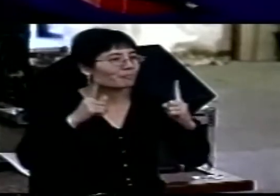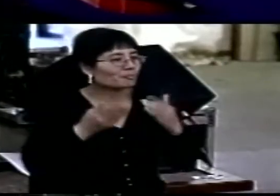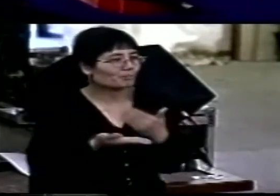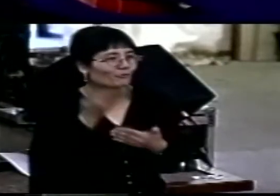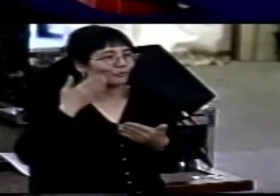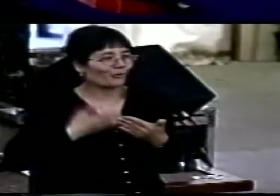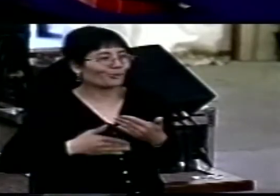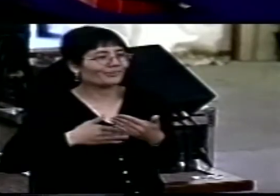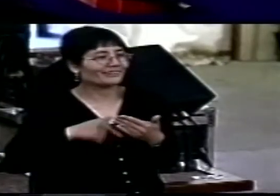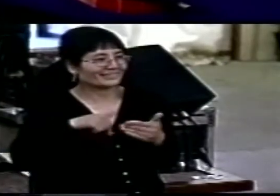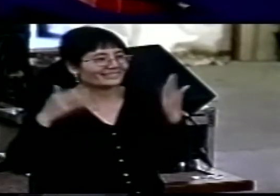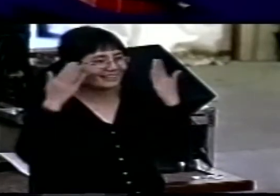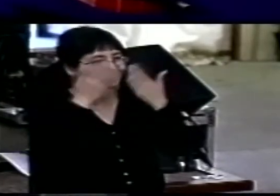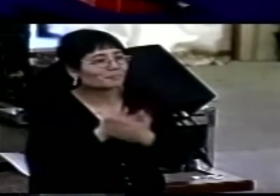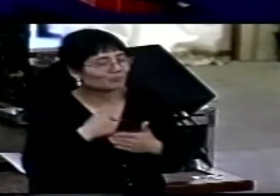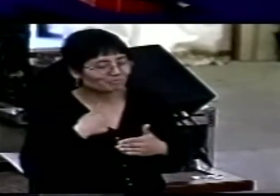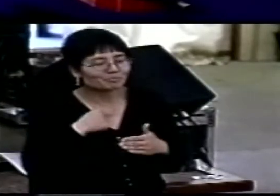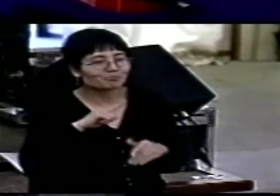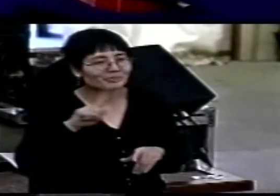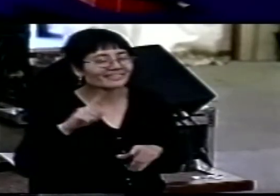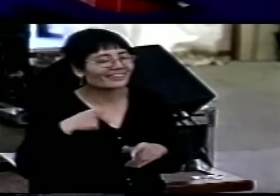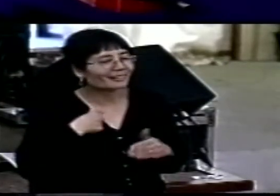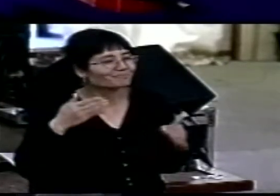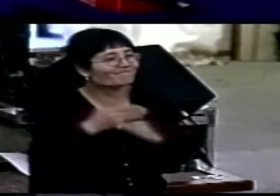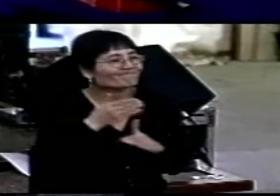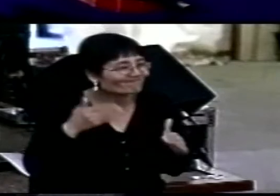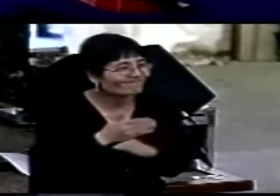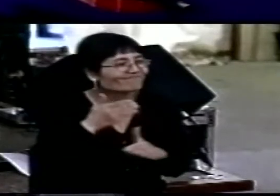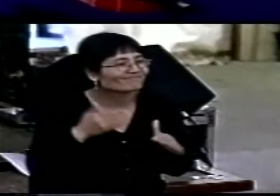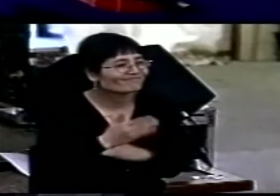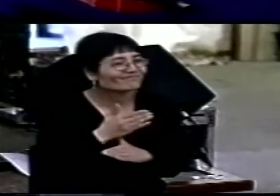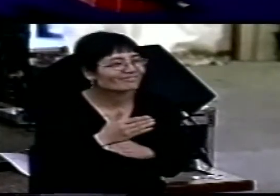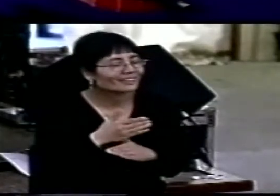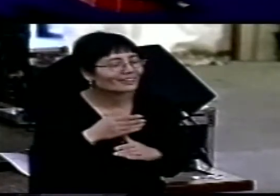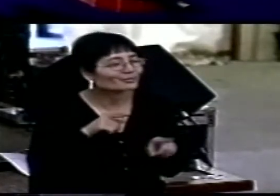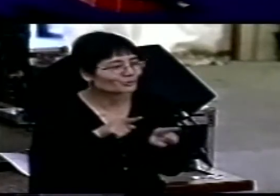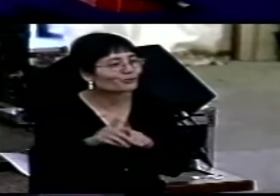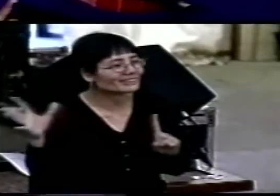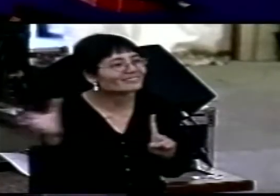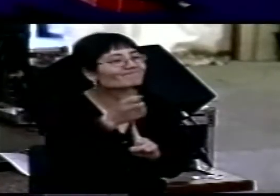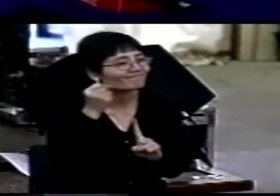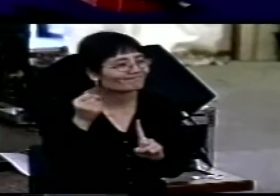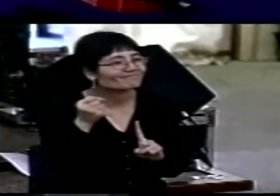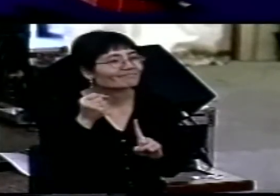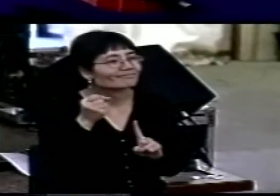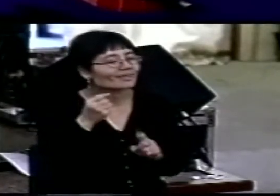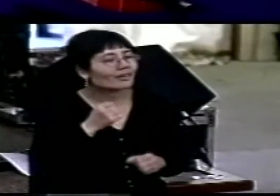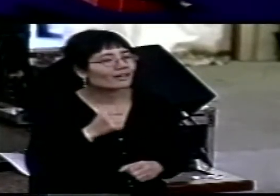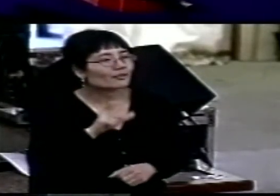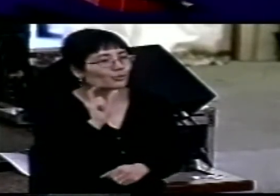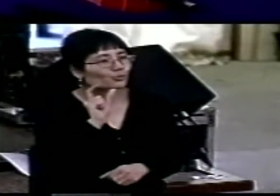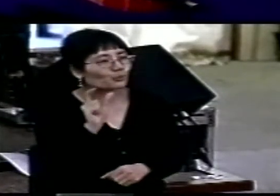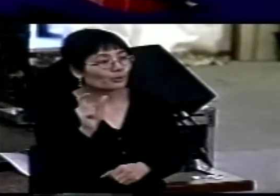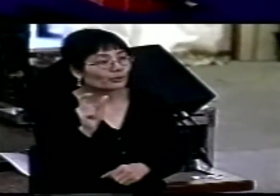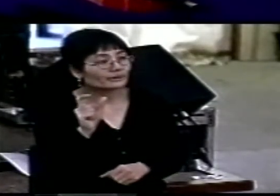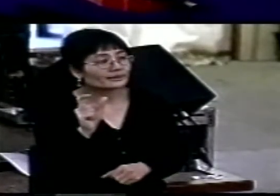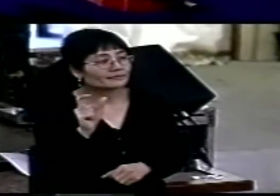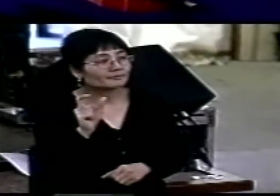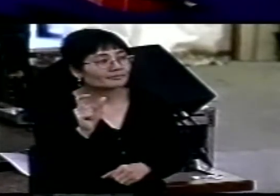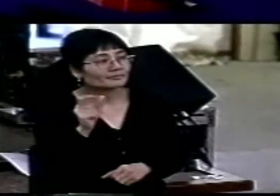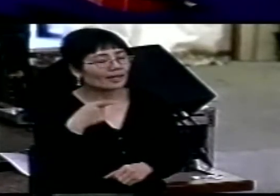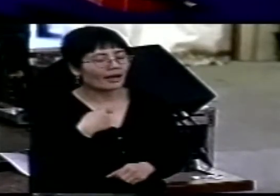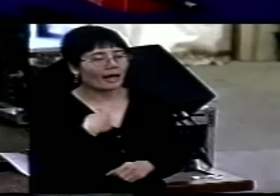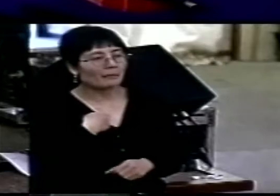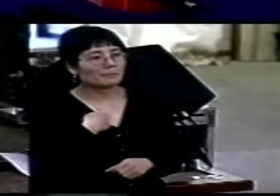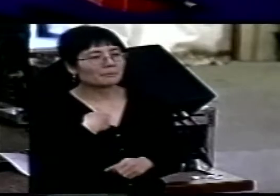I'll work on it. You've given me some thoughts, some food for thought there. The word is that I'm called general